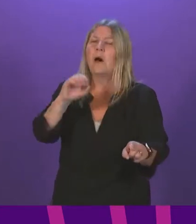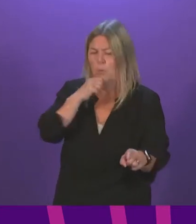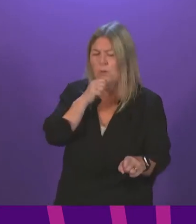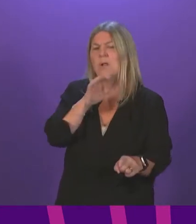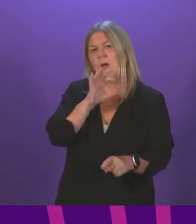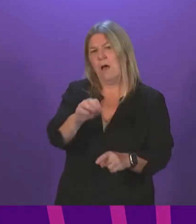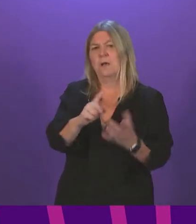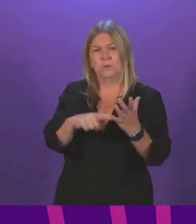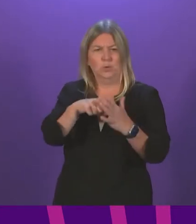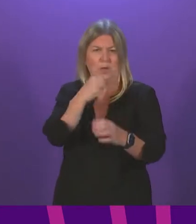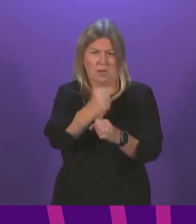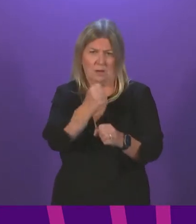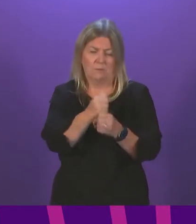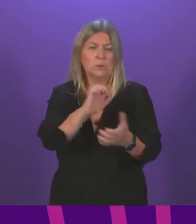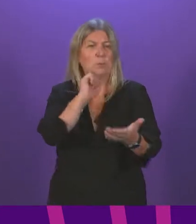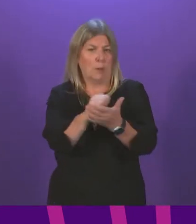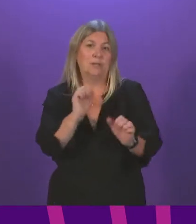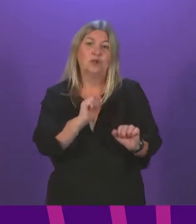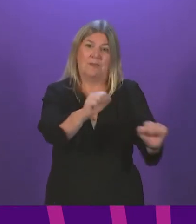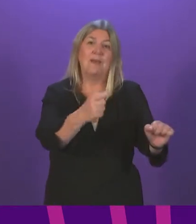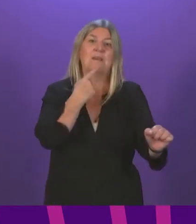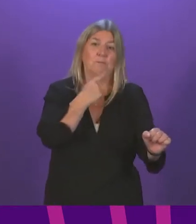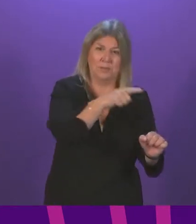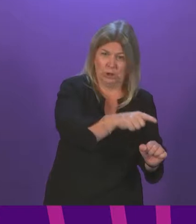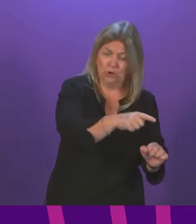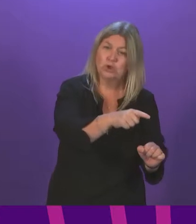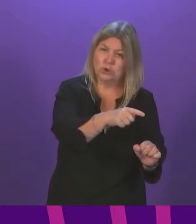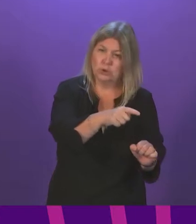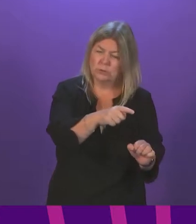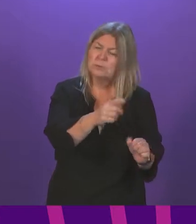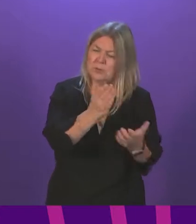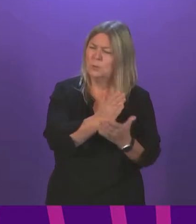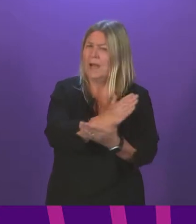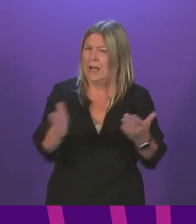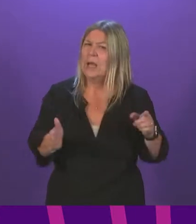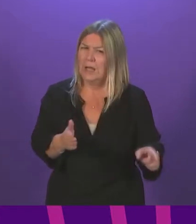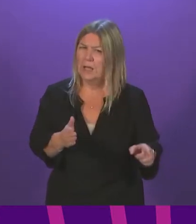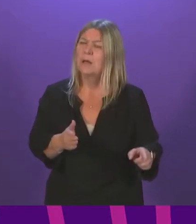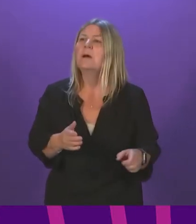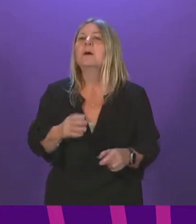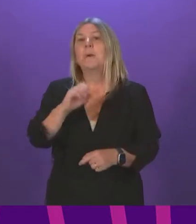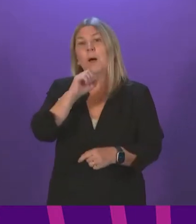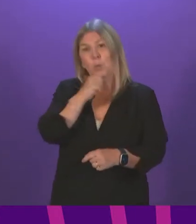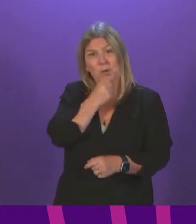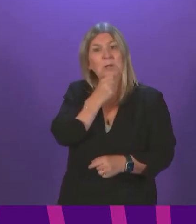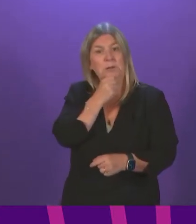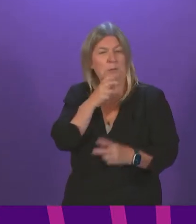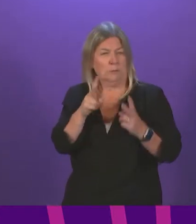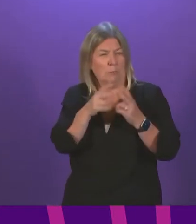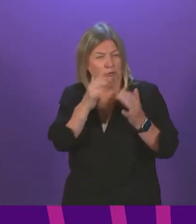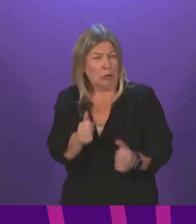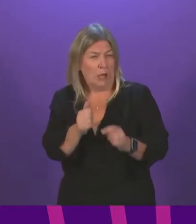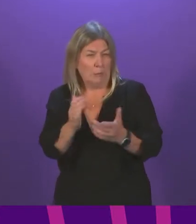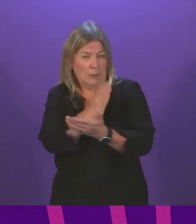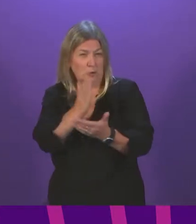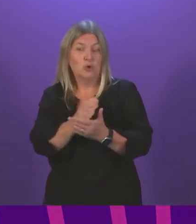publish that detail, because I think transparency of this matter is absolutely paramount. So, yes, I will go away and take a look at that to double-check, but it